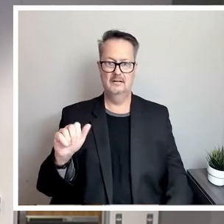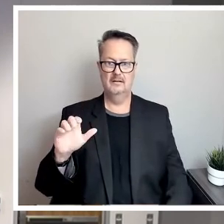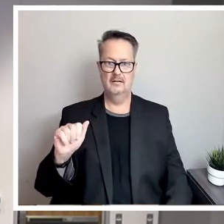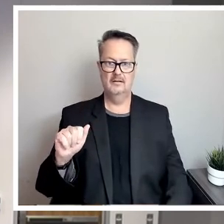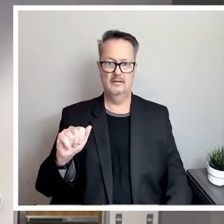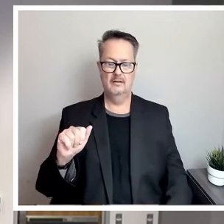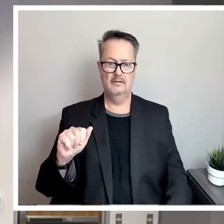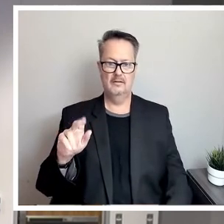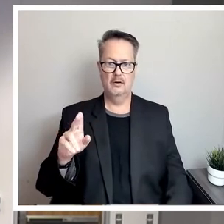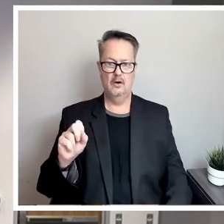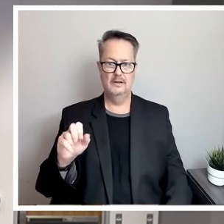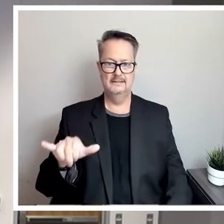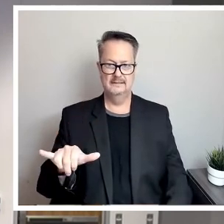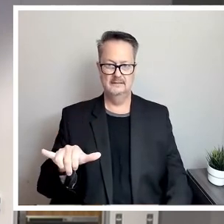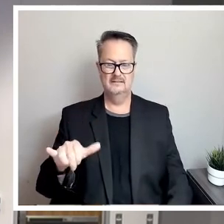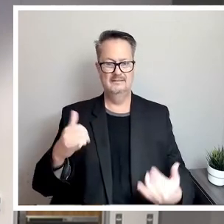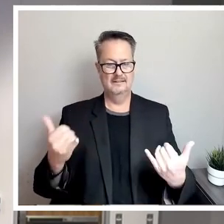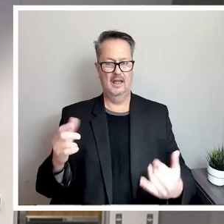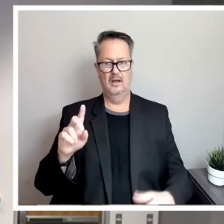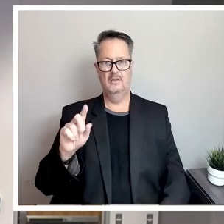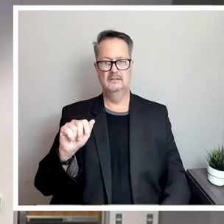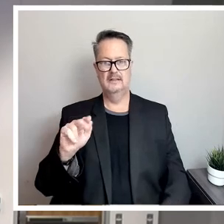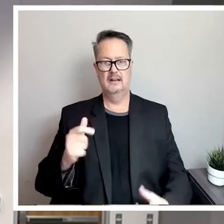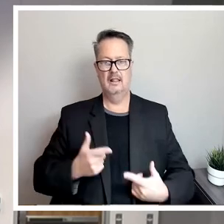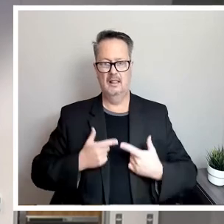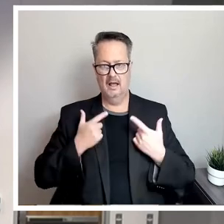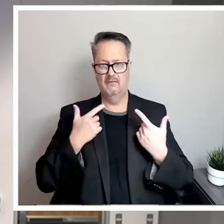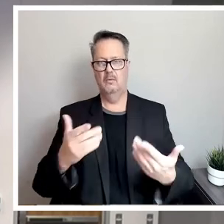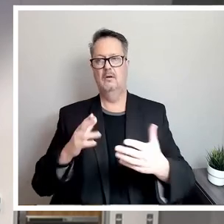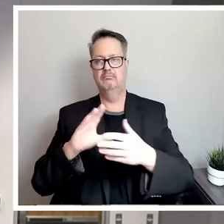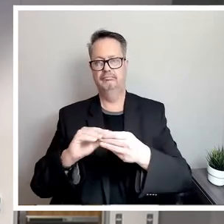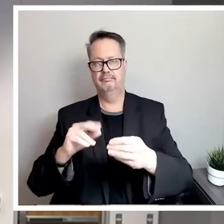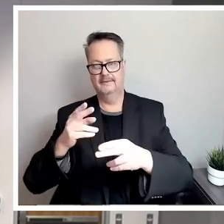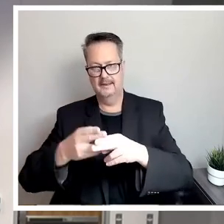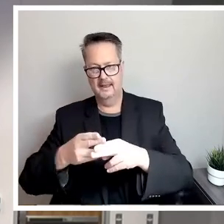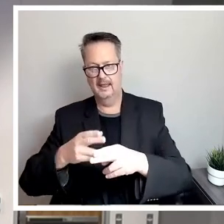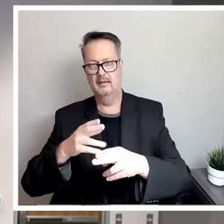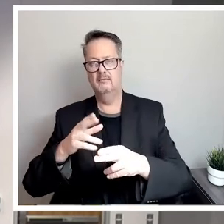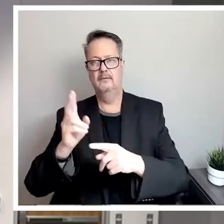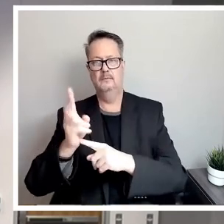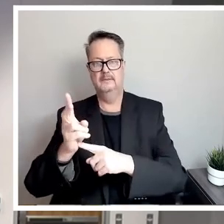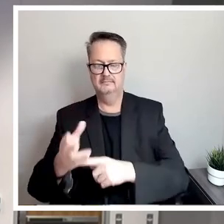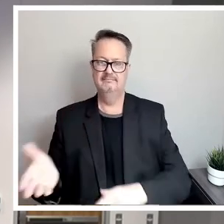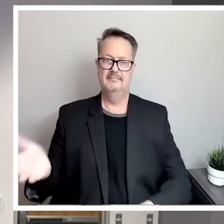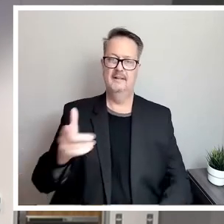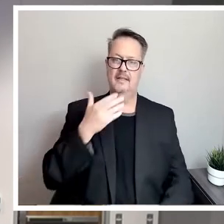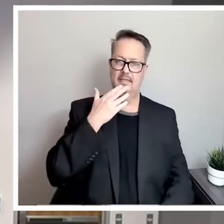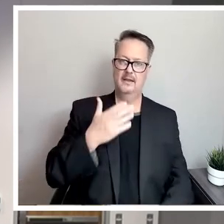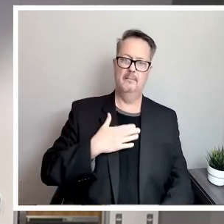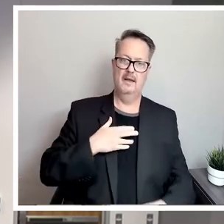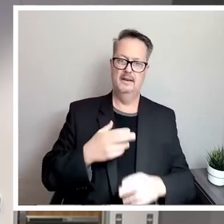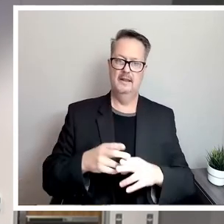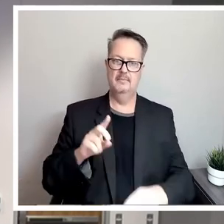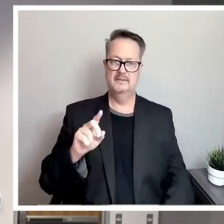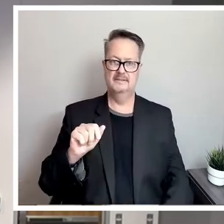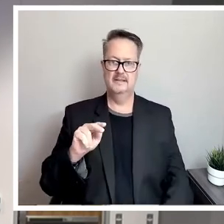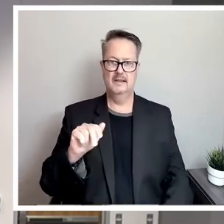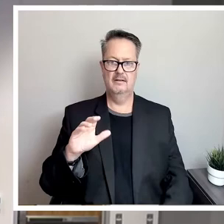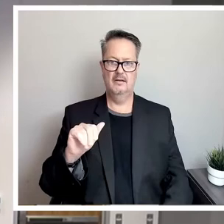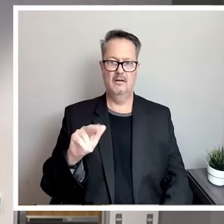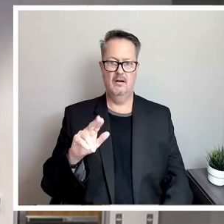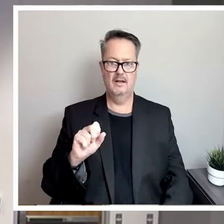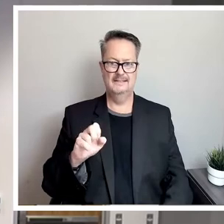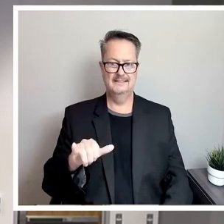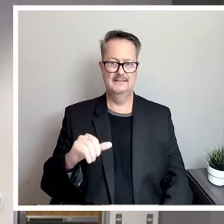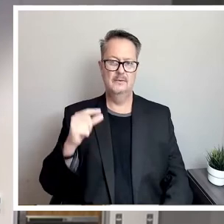you are now live on the call. Please state your name. You have two minutes for your input. Thank you. My name is Dana Causey from San Antonio in the Bexar County